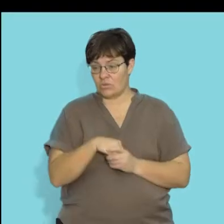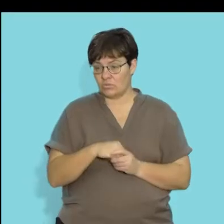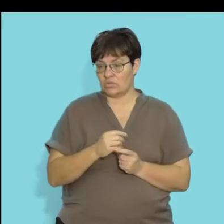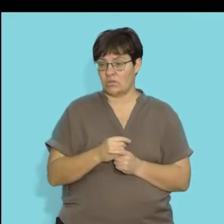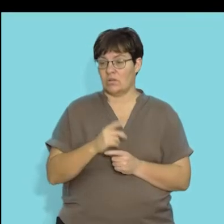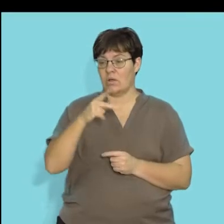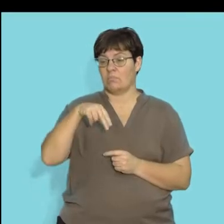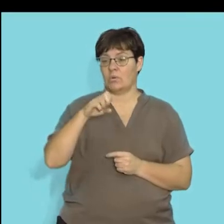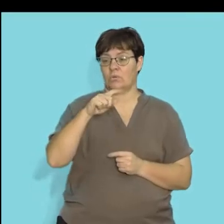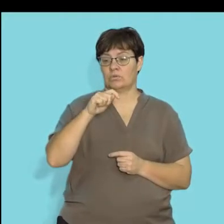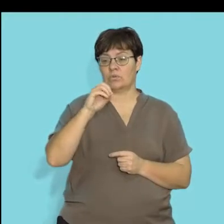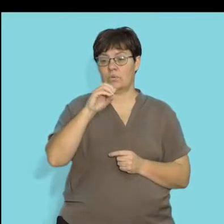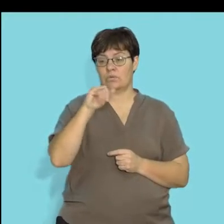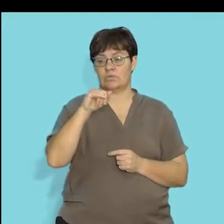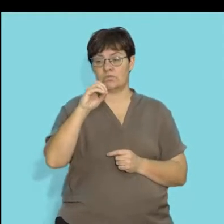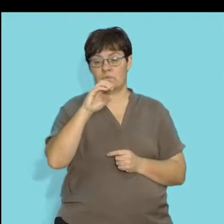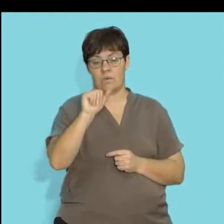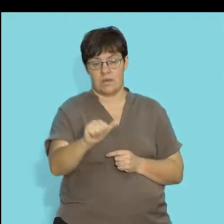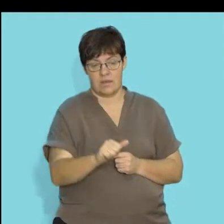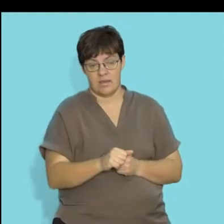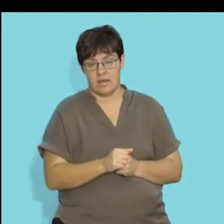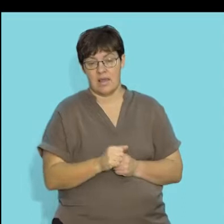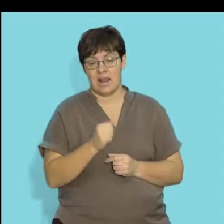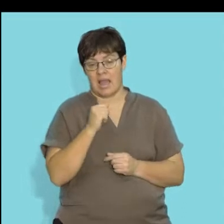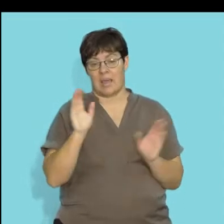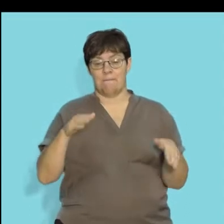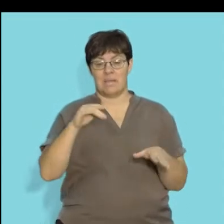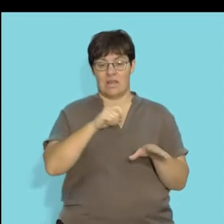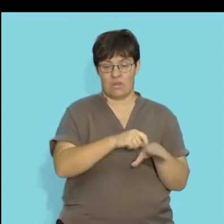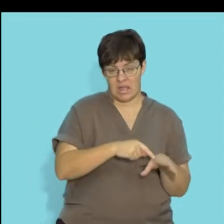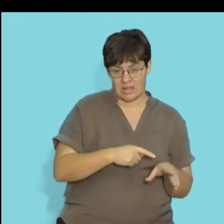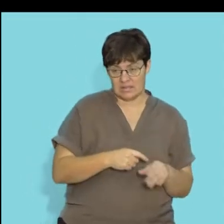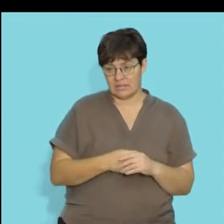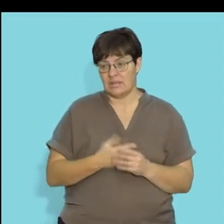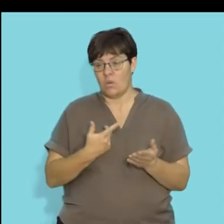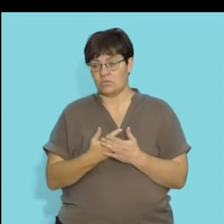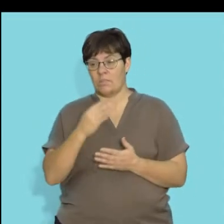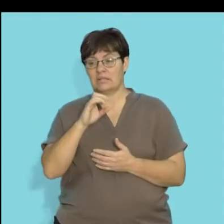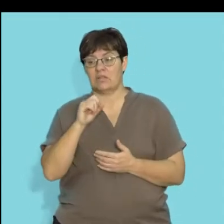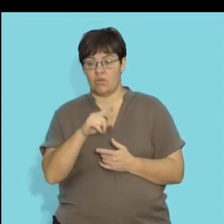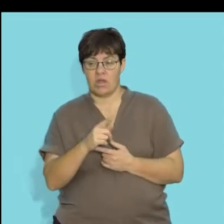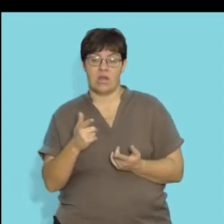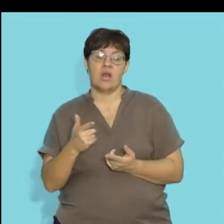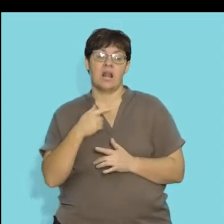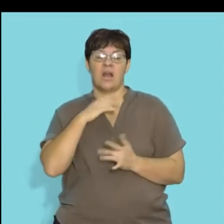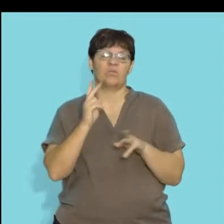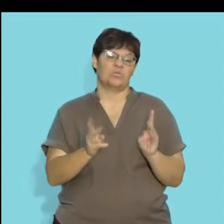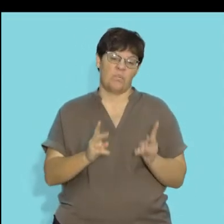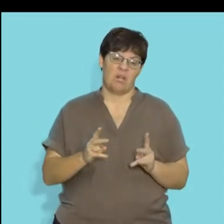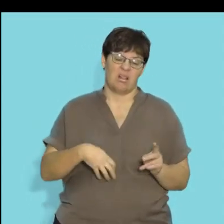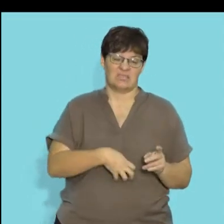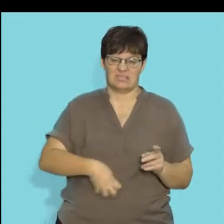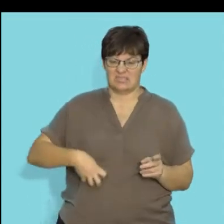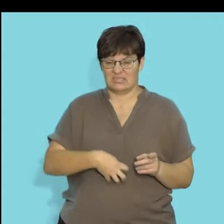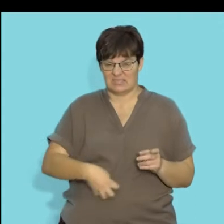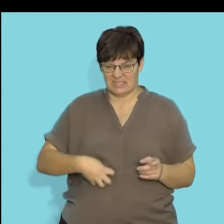include your protozoans, so things like your malaria parasites as well as bacteria that cause your normal